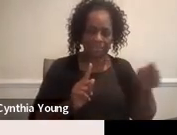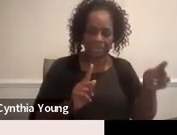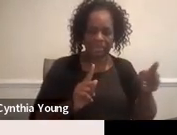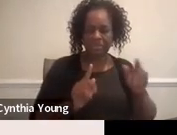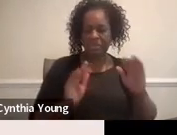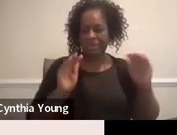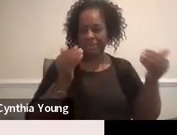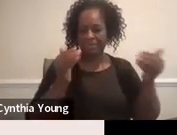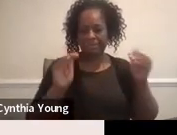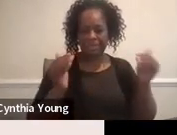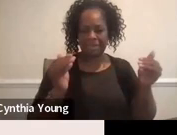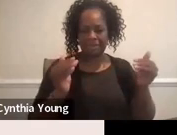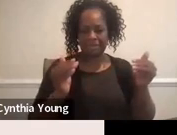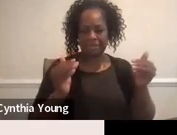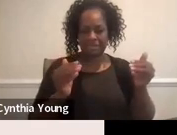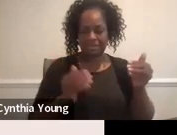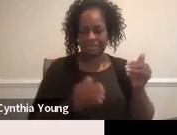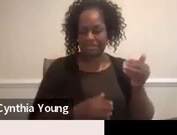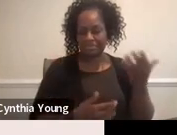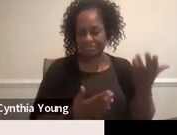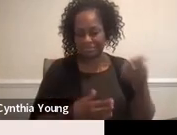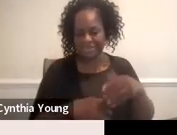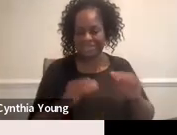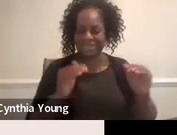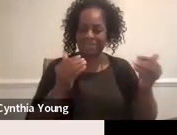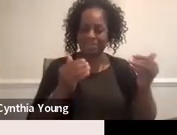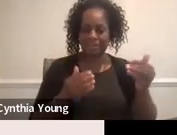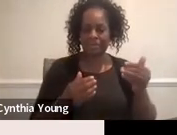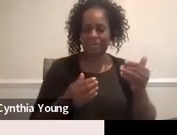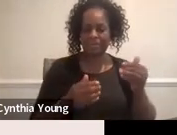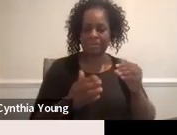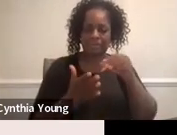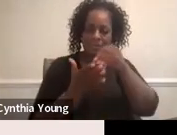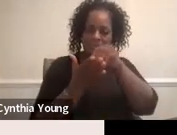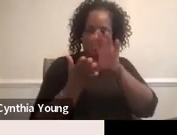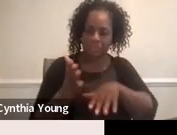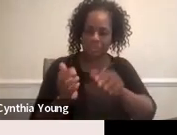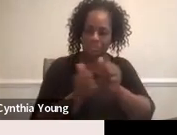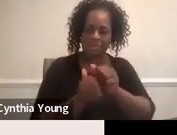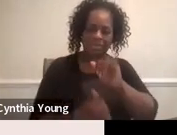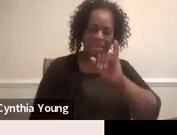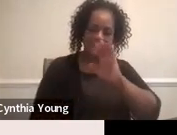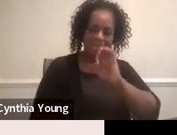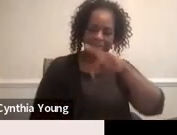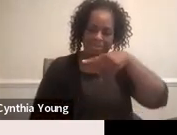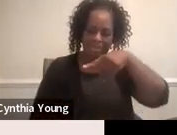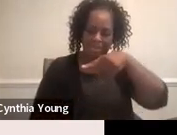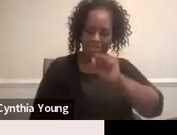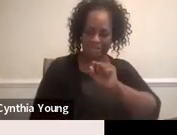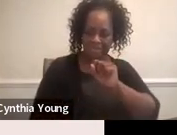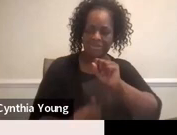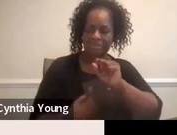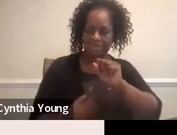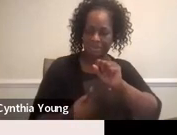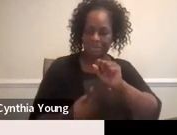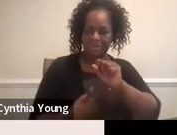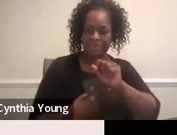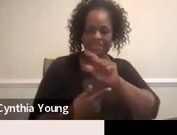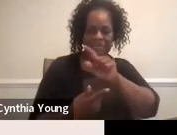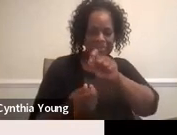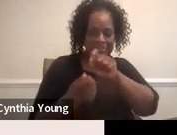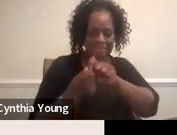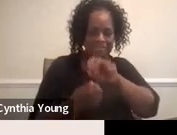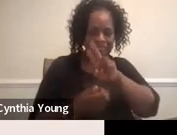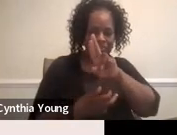nine. It does it the same way as nine. So it compares students with IEPs of specific